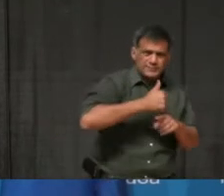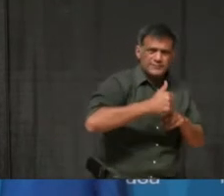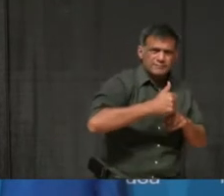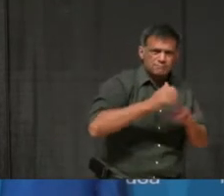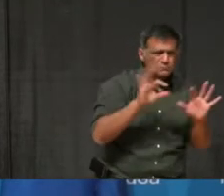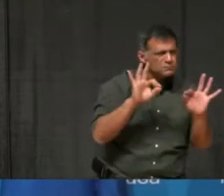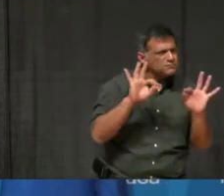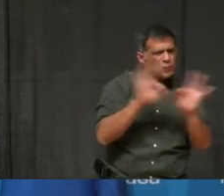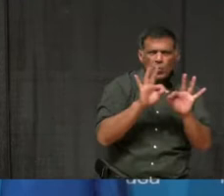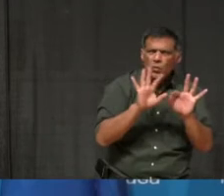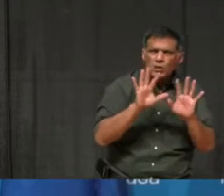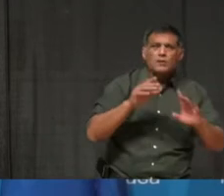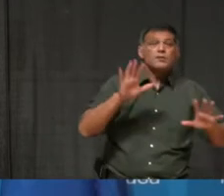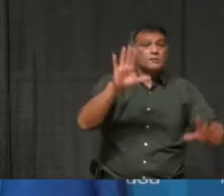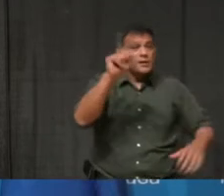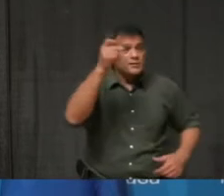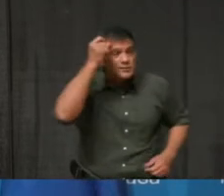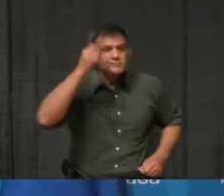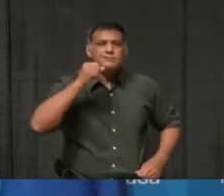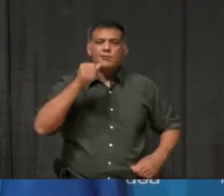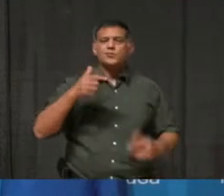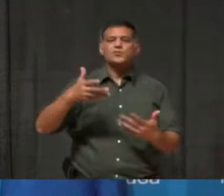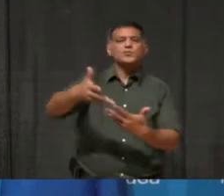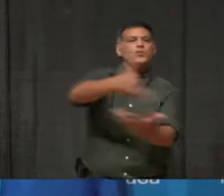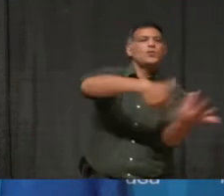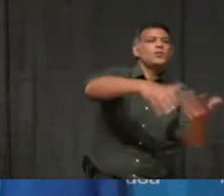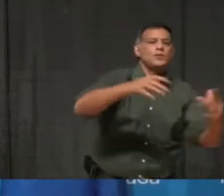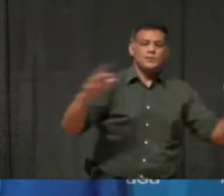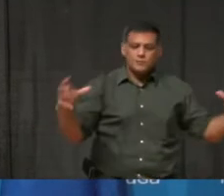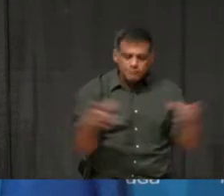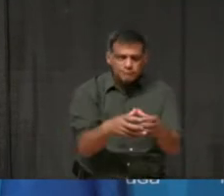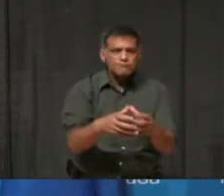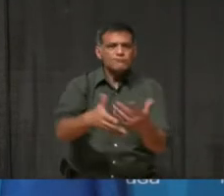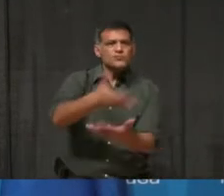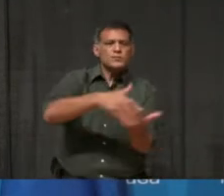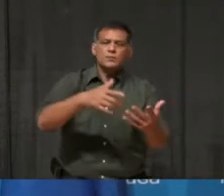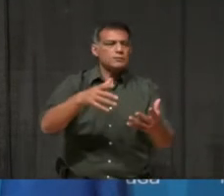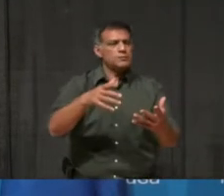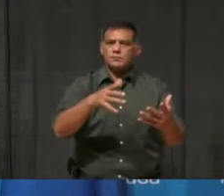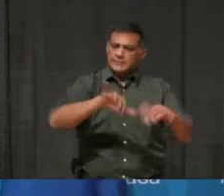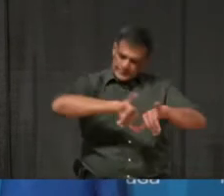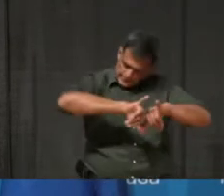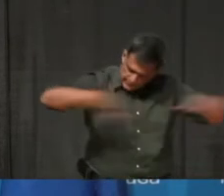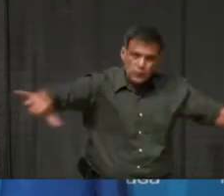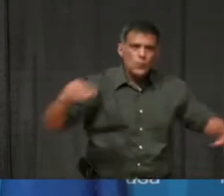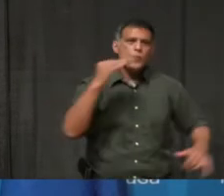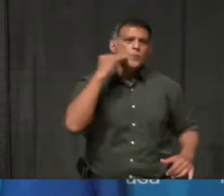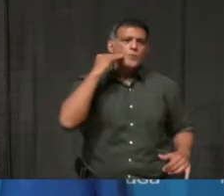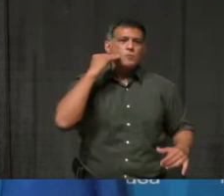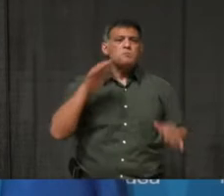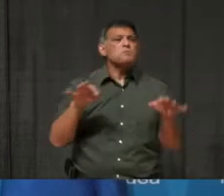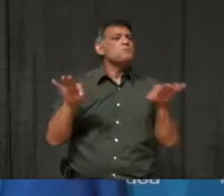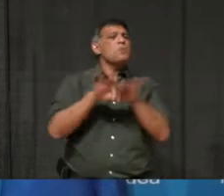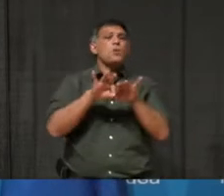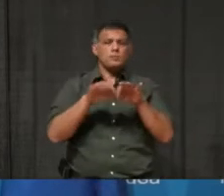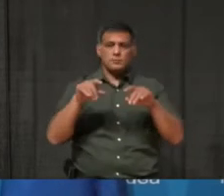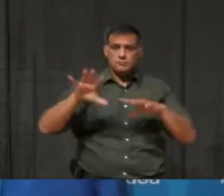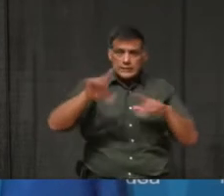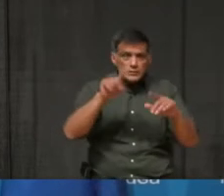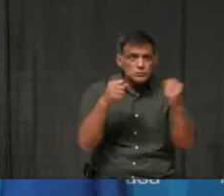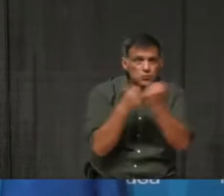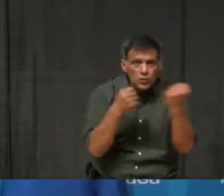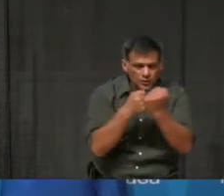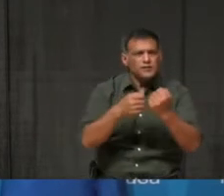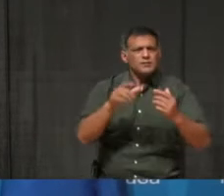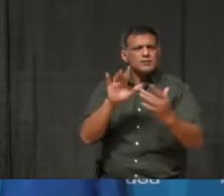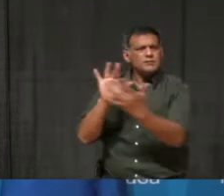in-person contact to just their immediate households and their essential supports. This is the only way we will be able to see